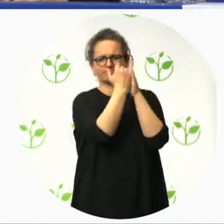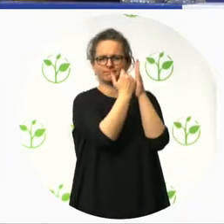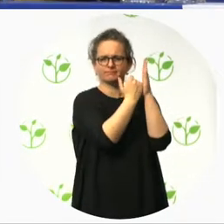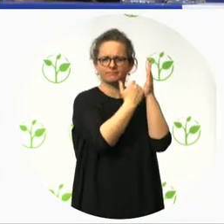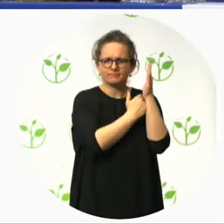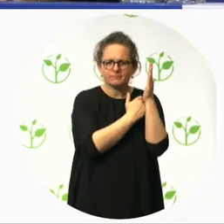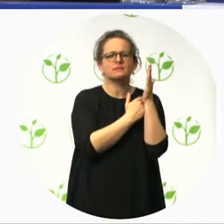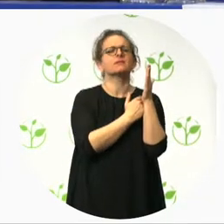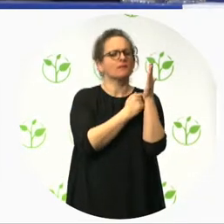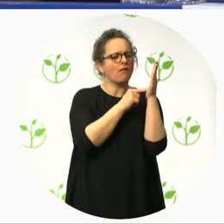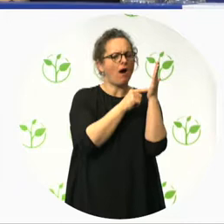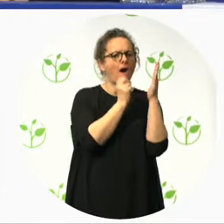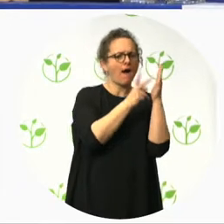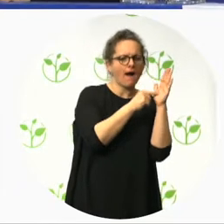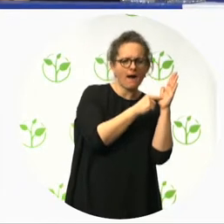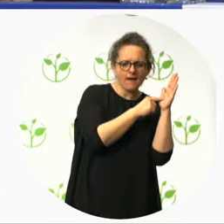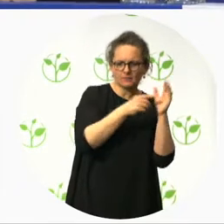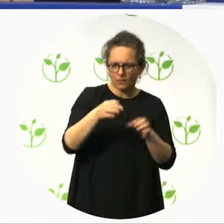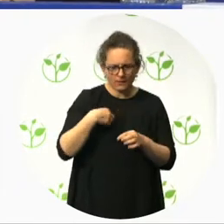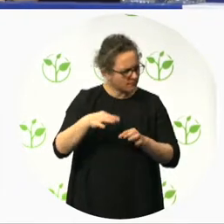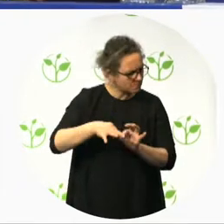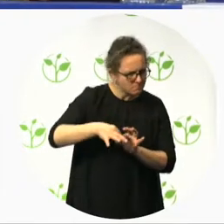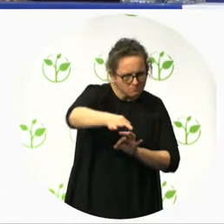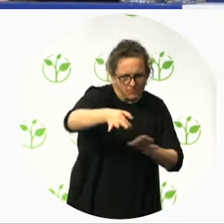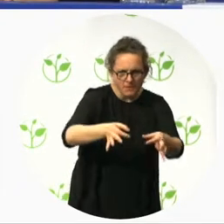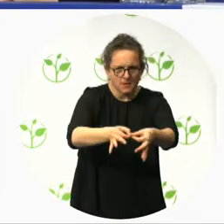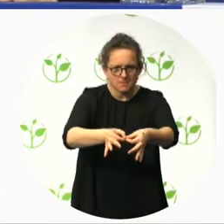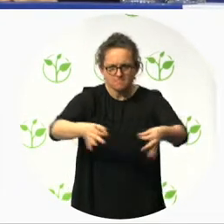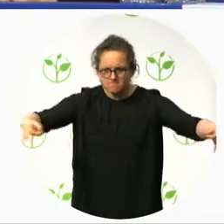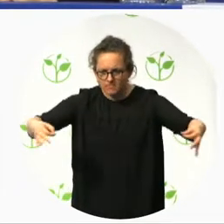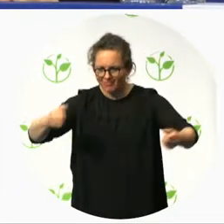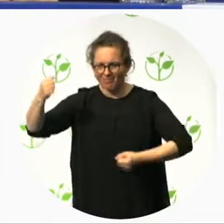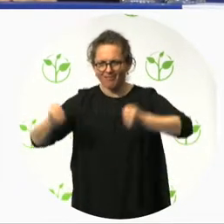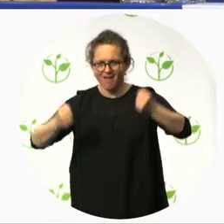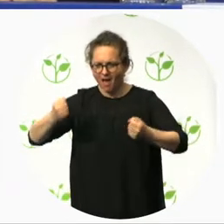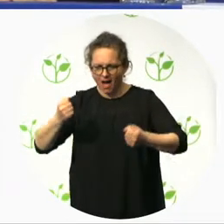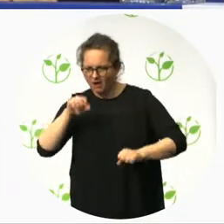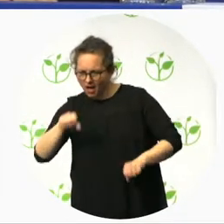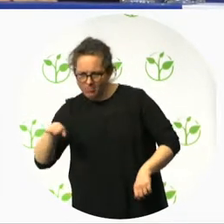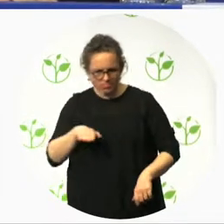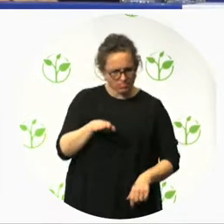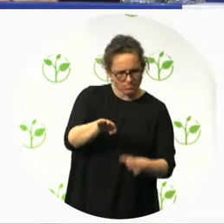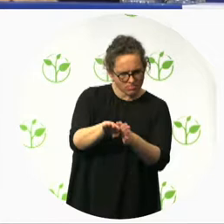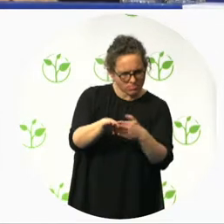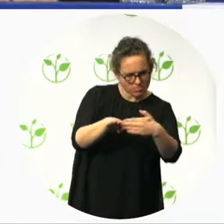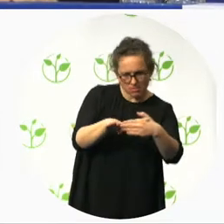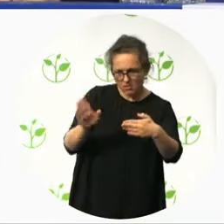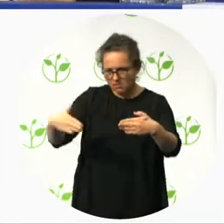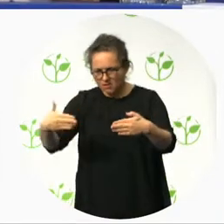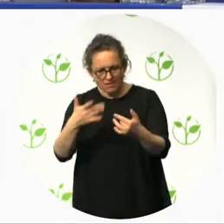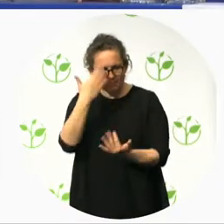end, when all survey questions have been answered,